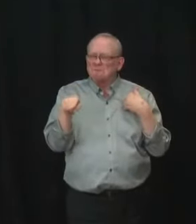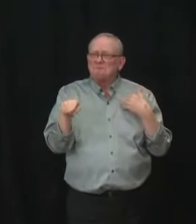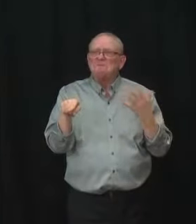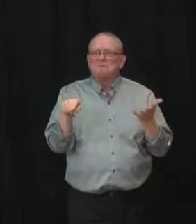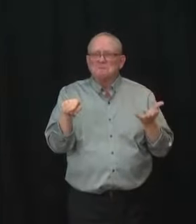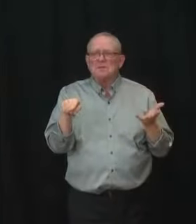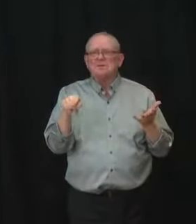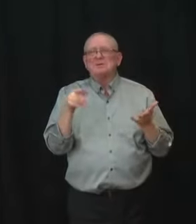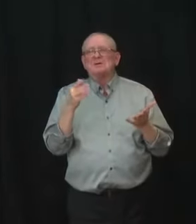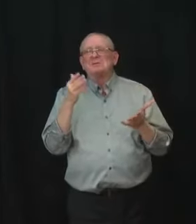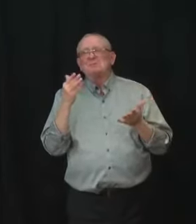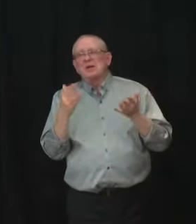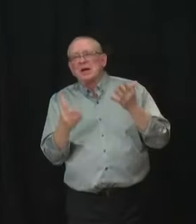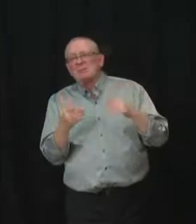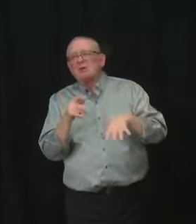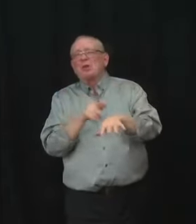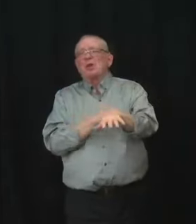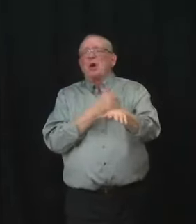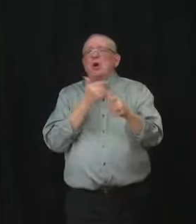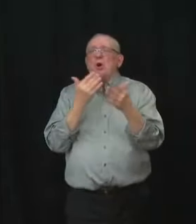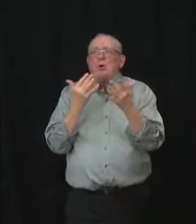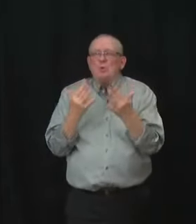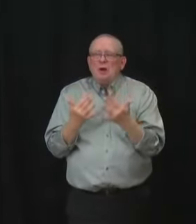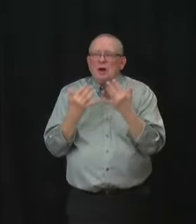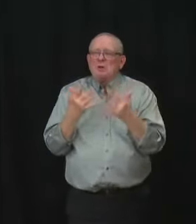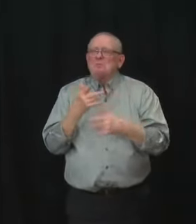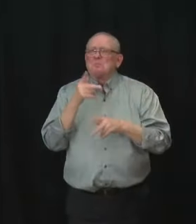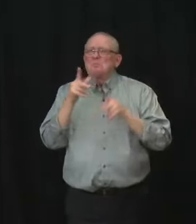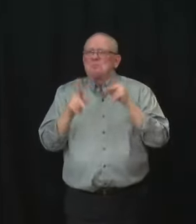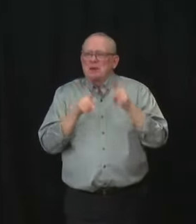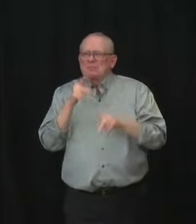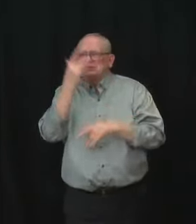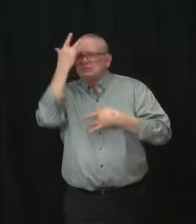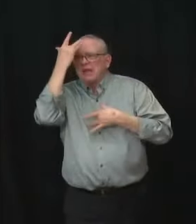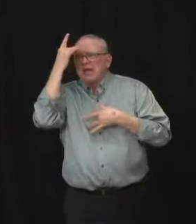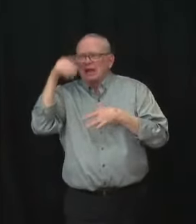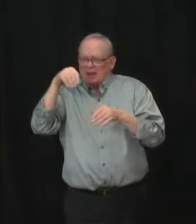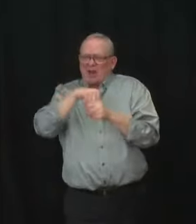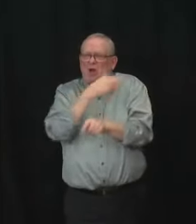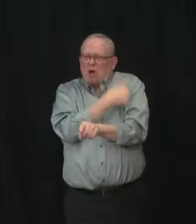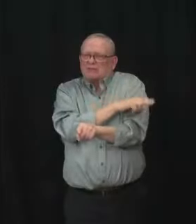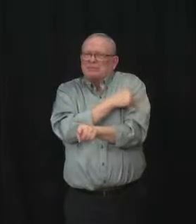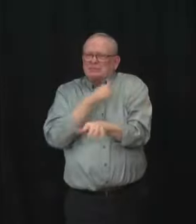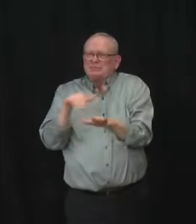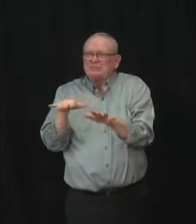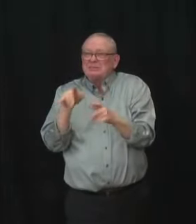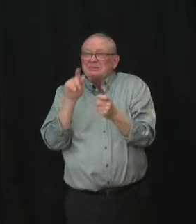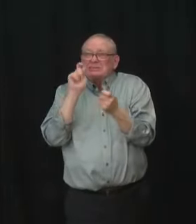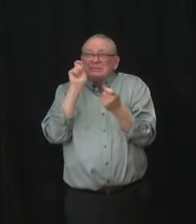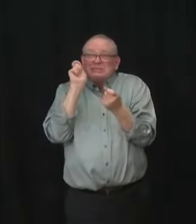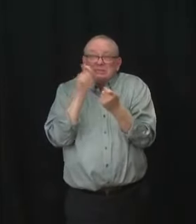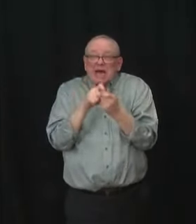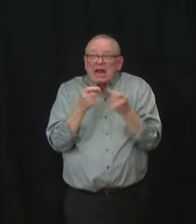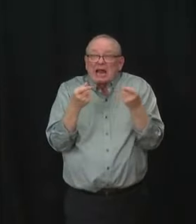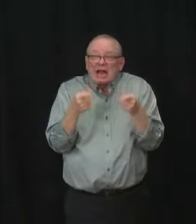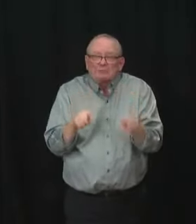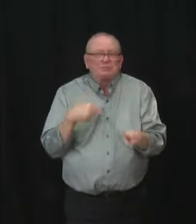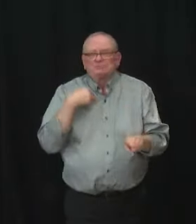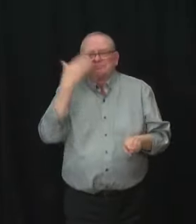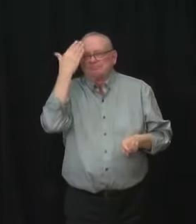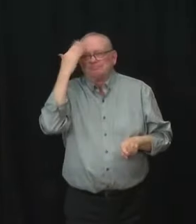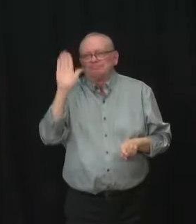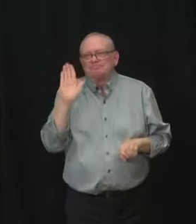but but again you know our focus and and this is part of the plan that we laid out last week uh is to